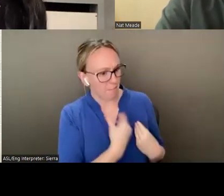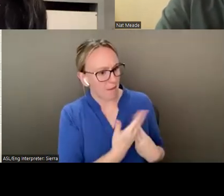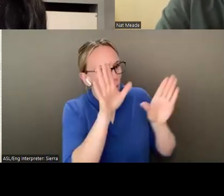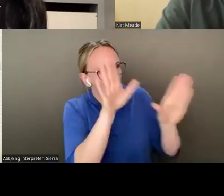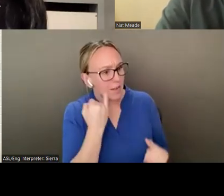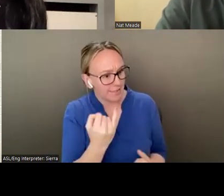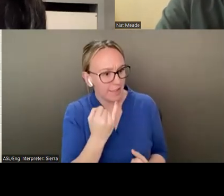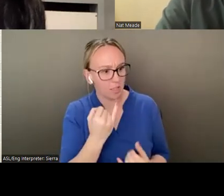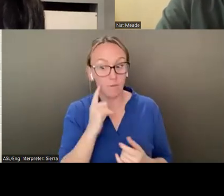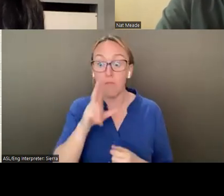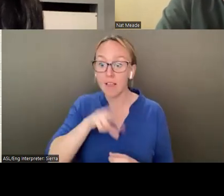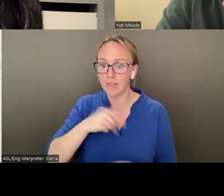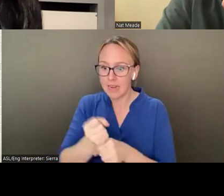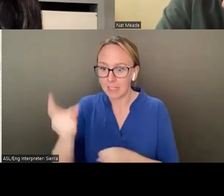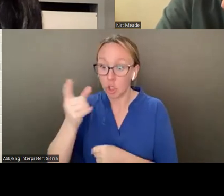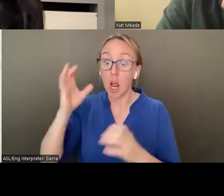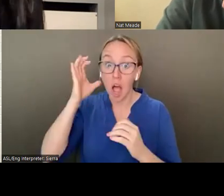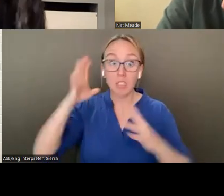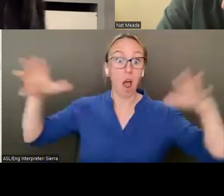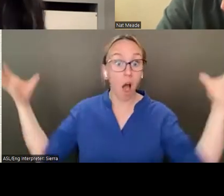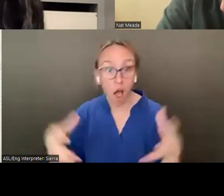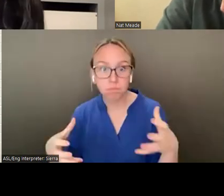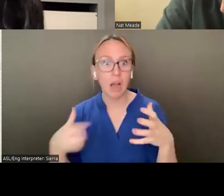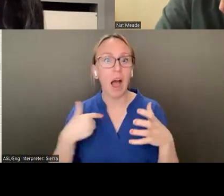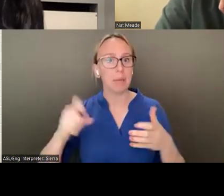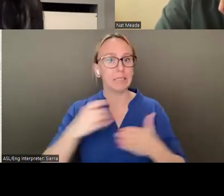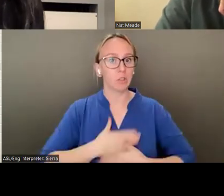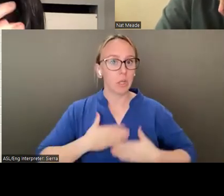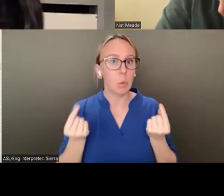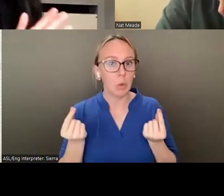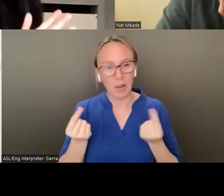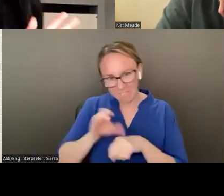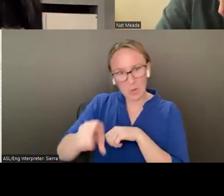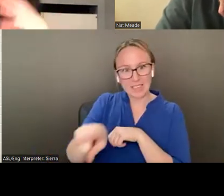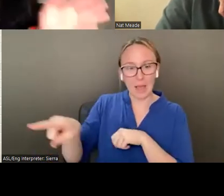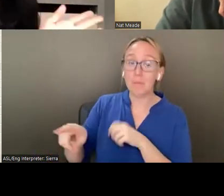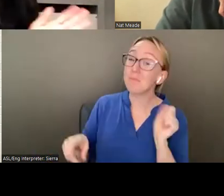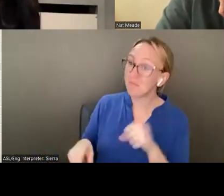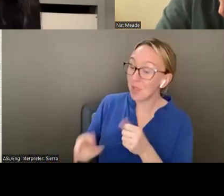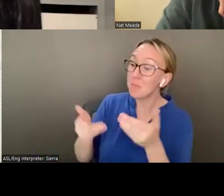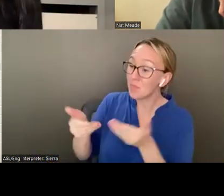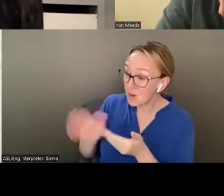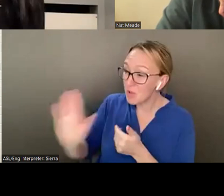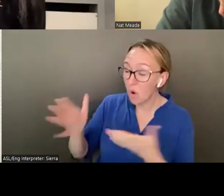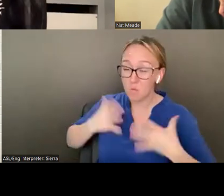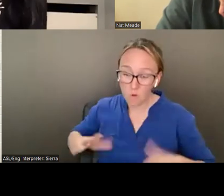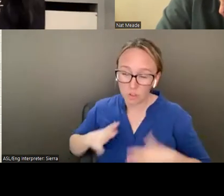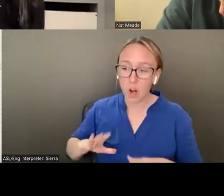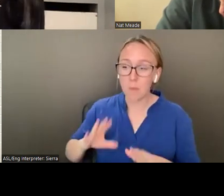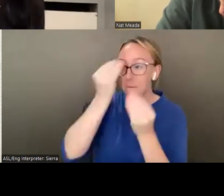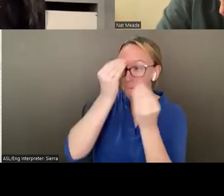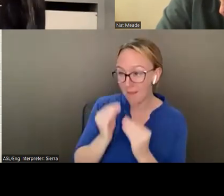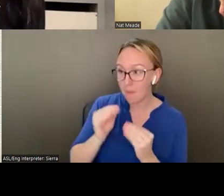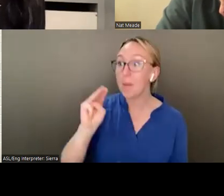are together. I need to be entertained. Yeah. Yeah. Just bring your wardrobe, makeup, markers.